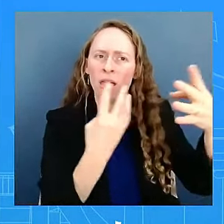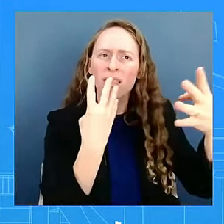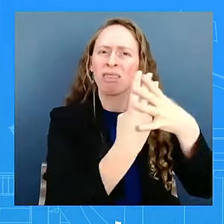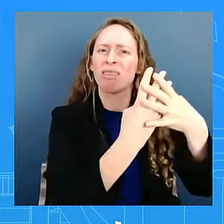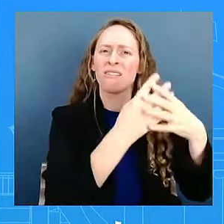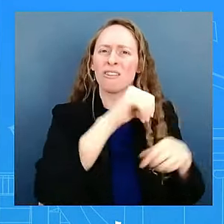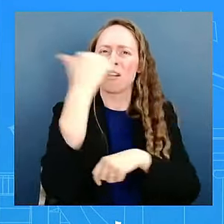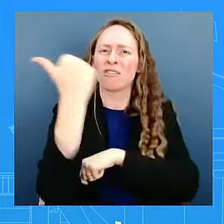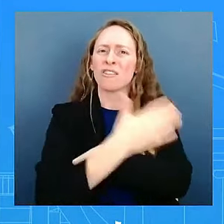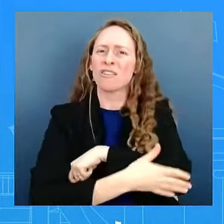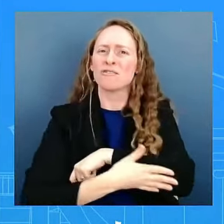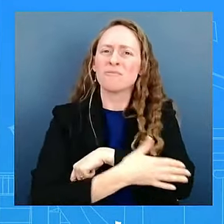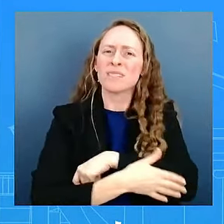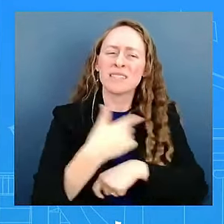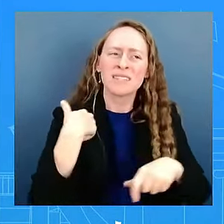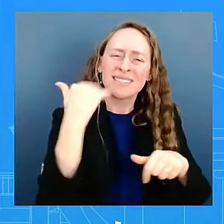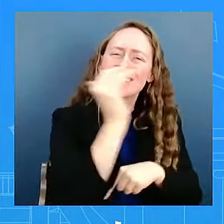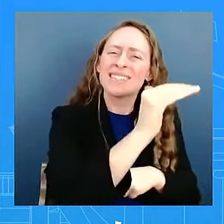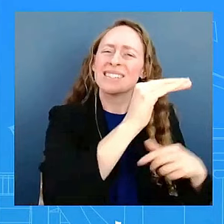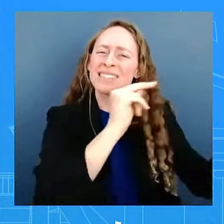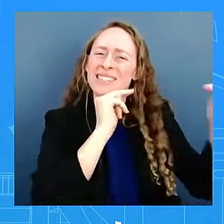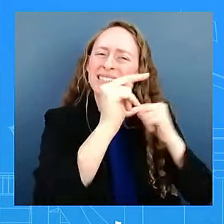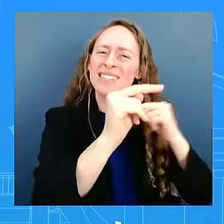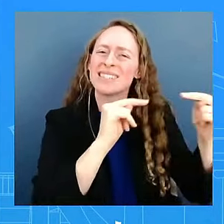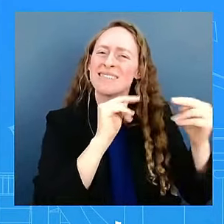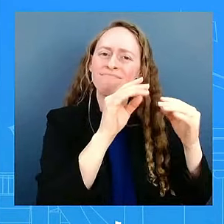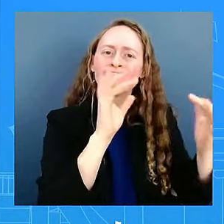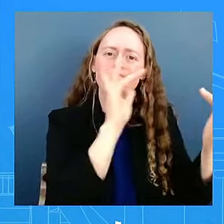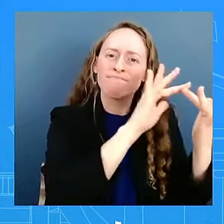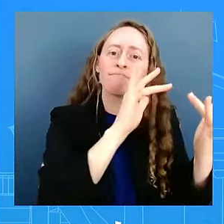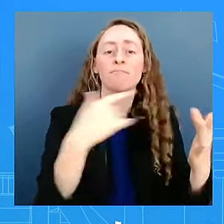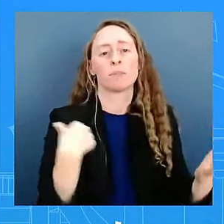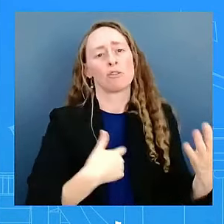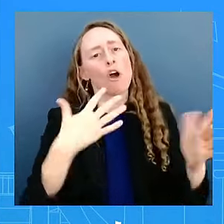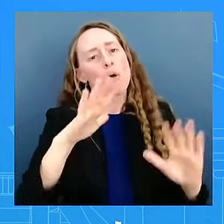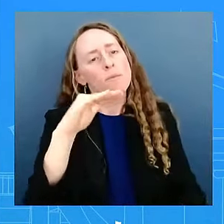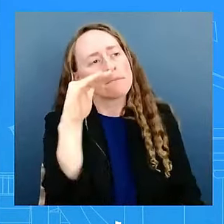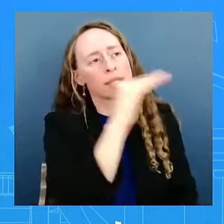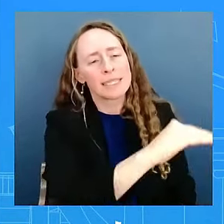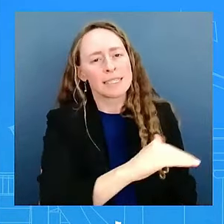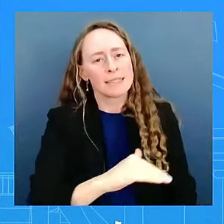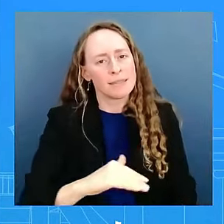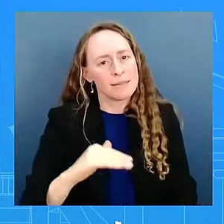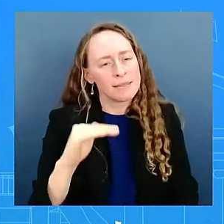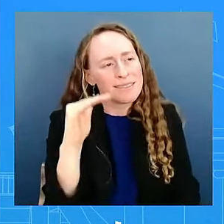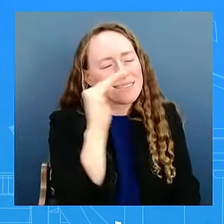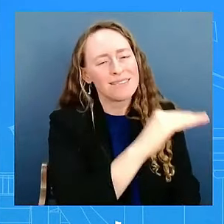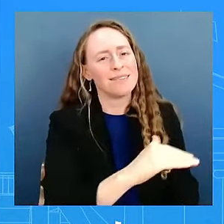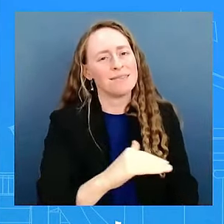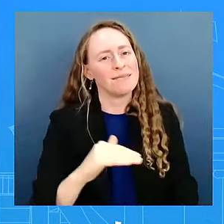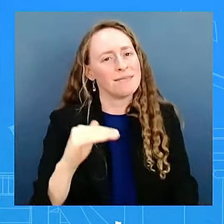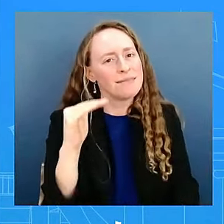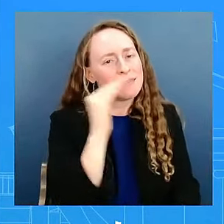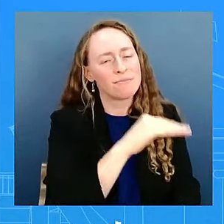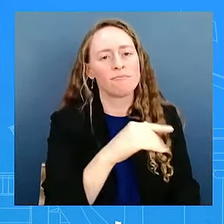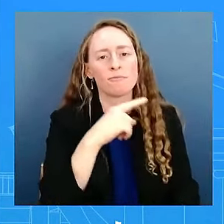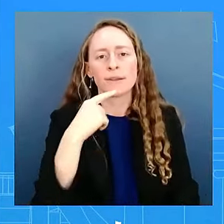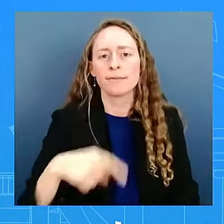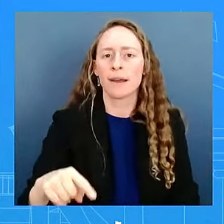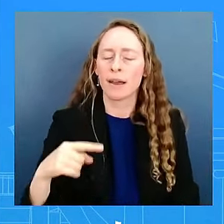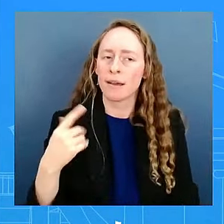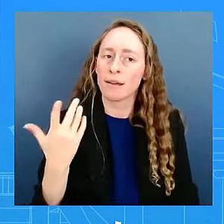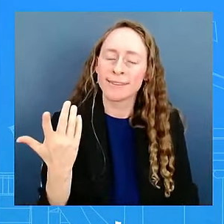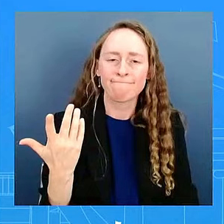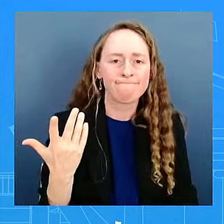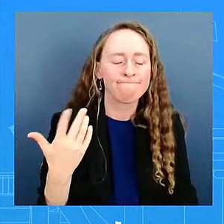to Evan Gerskiewicz from the Wall Street Journal is very, very high, as is the whole team. And we continue to work at that very,